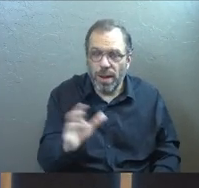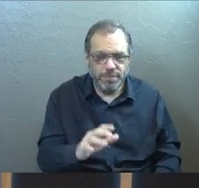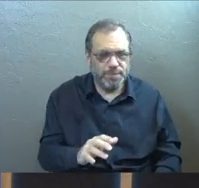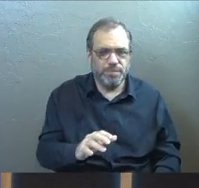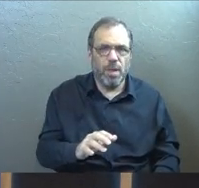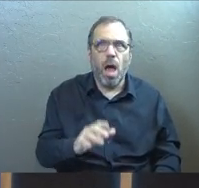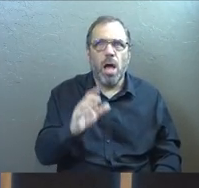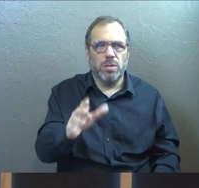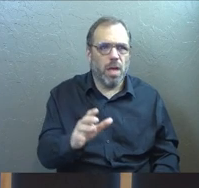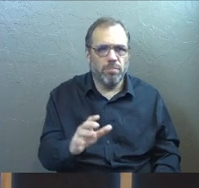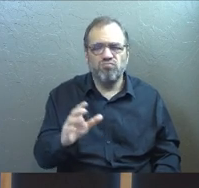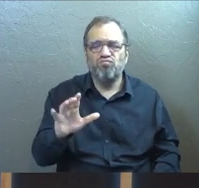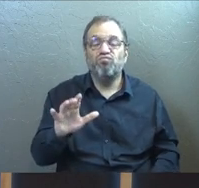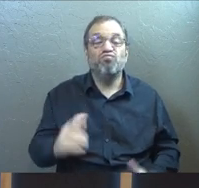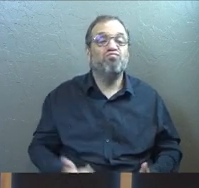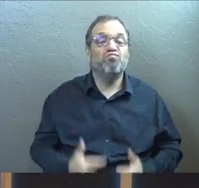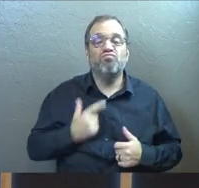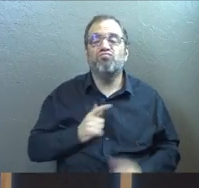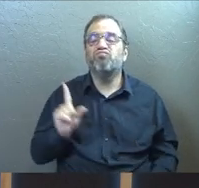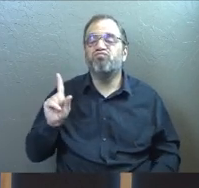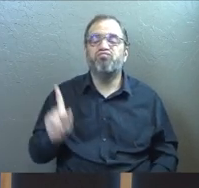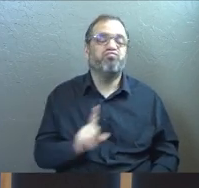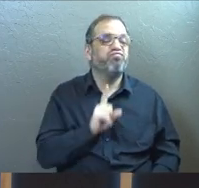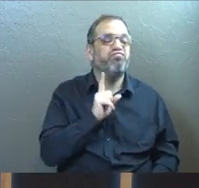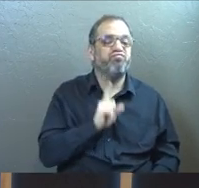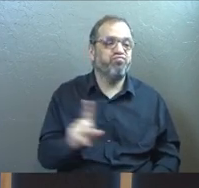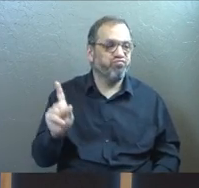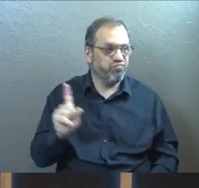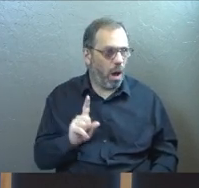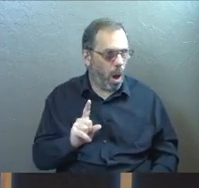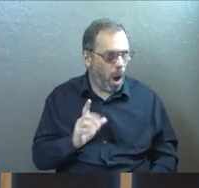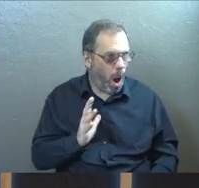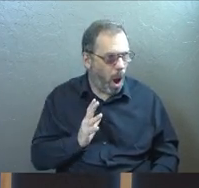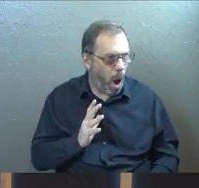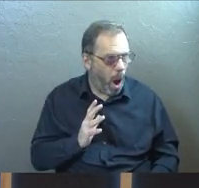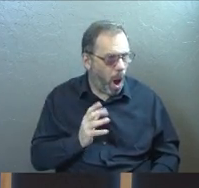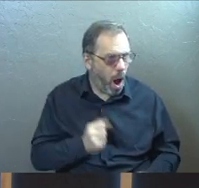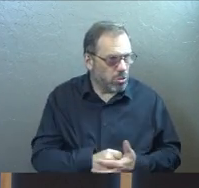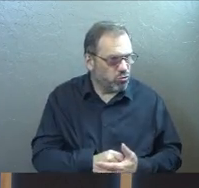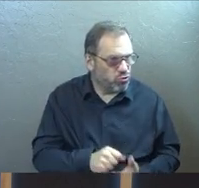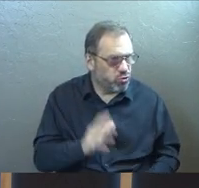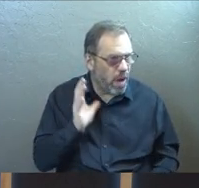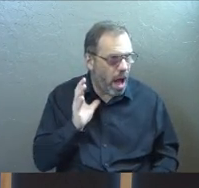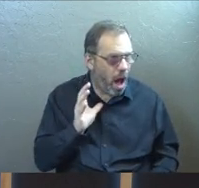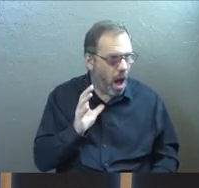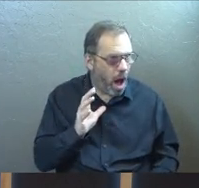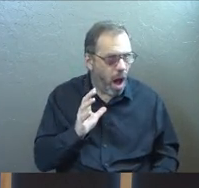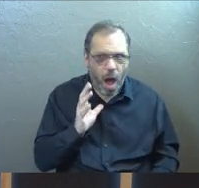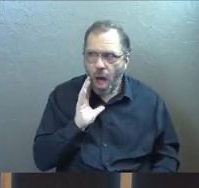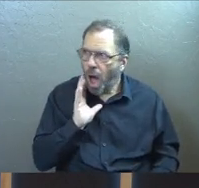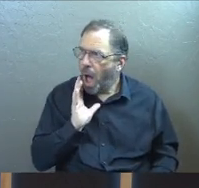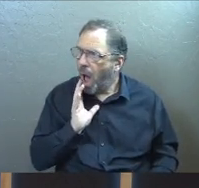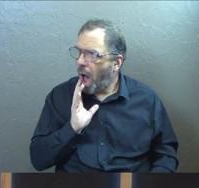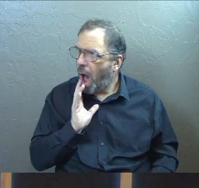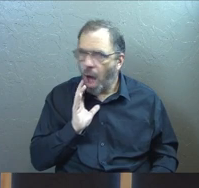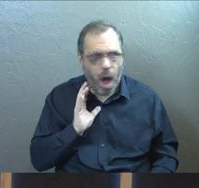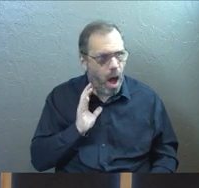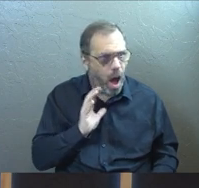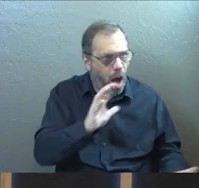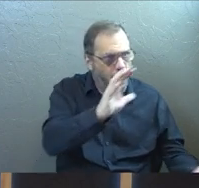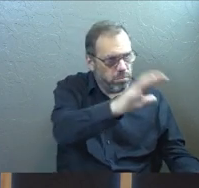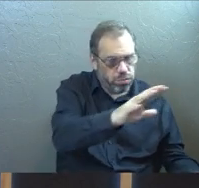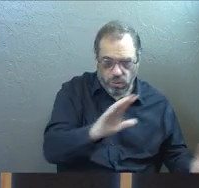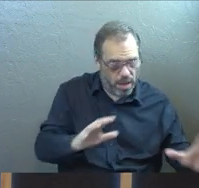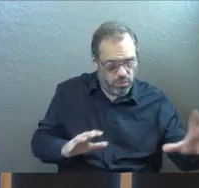It's like somebody who's just like walking through a farm field one day and they find buried treasure in it. And they're like, I know what I'll do. I'll go and